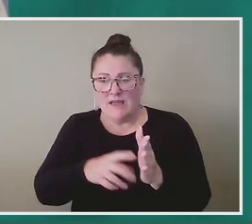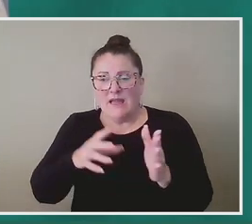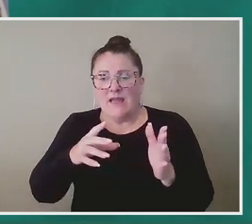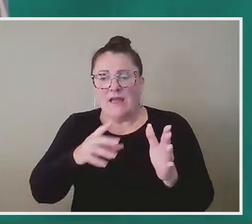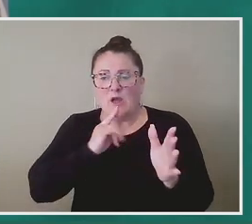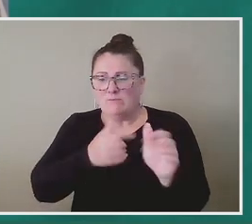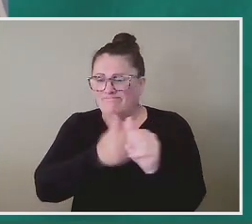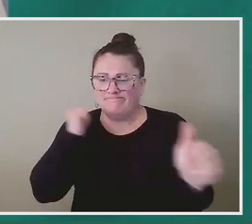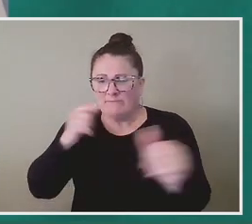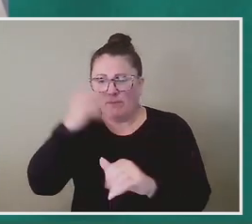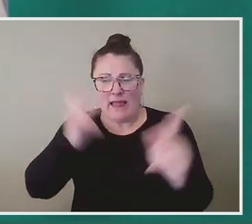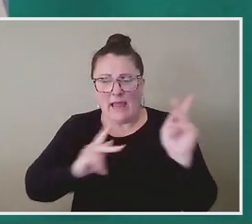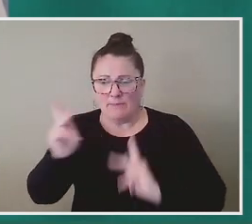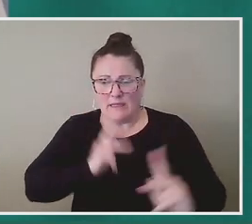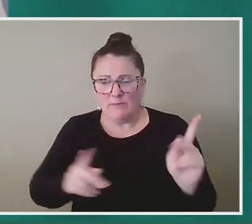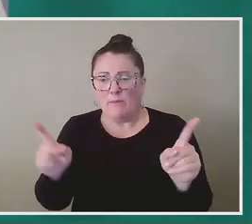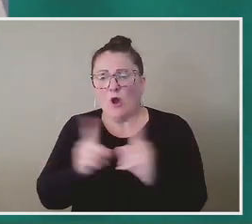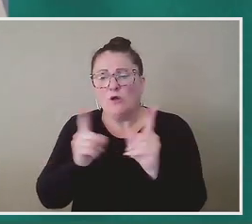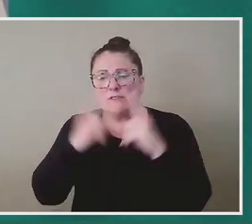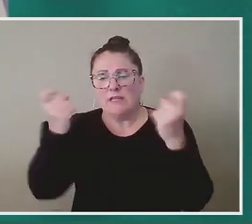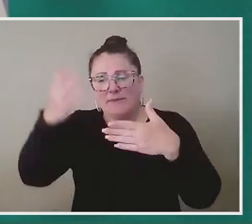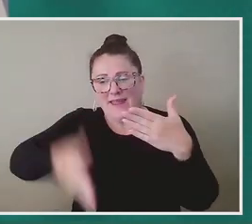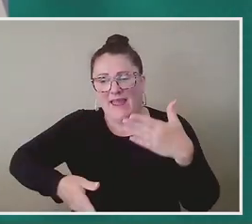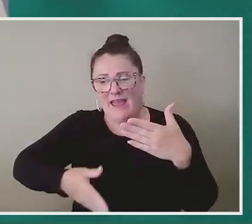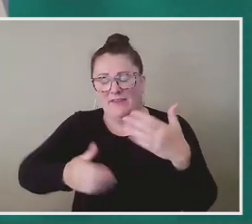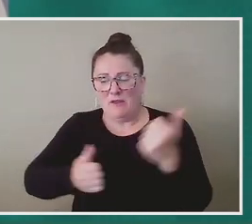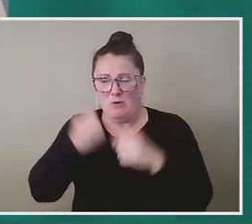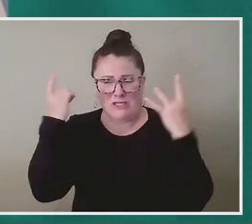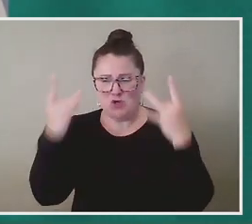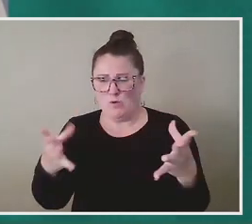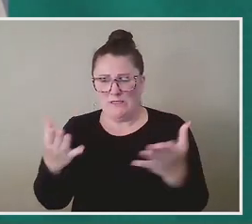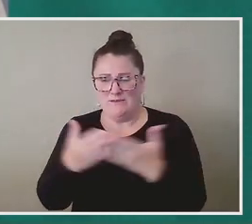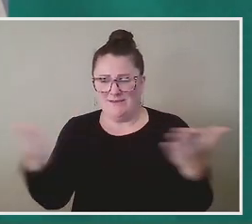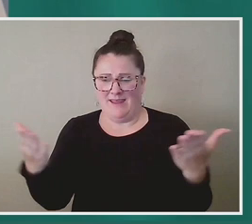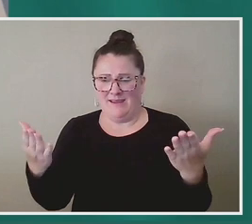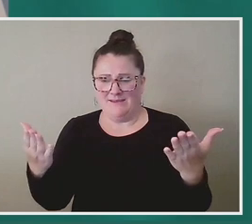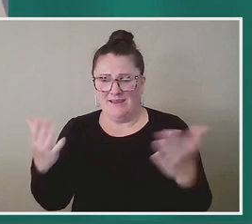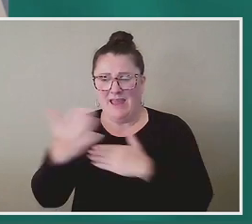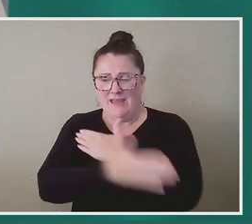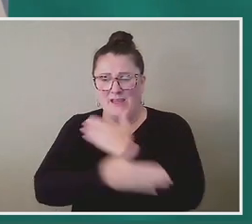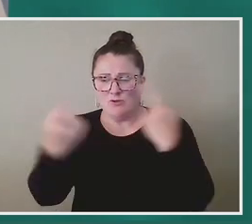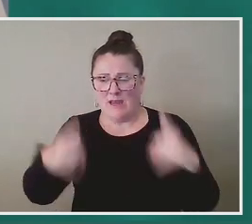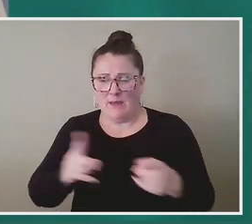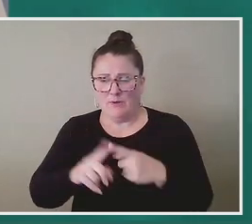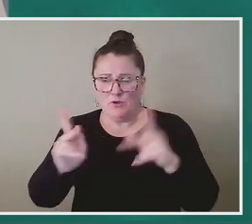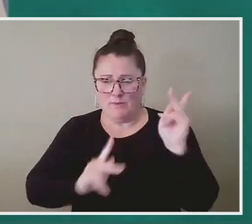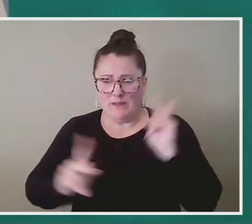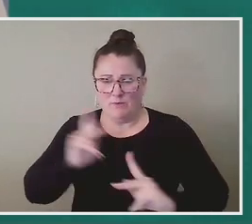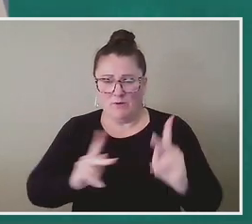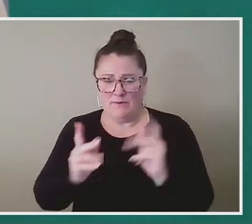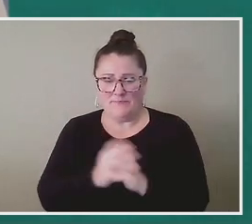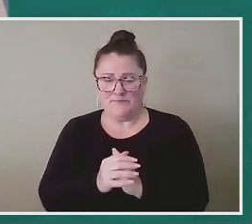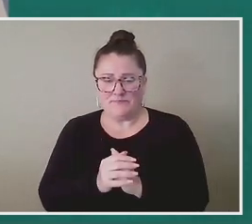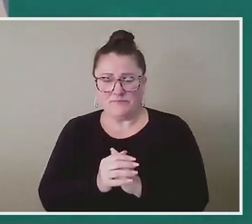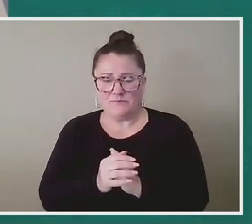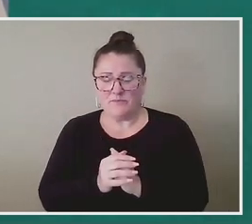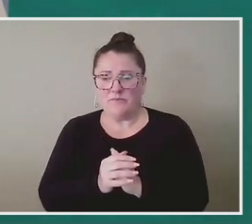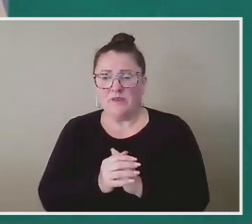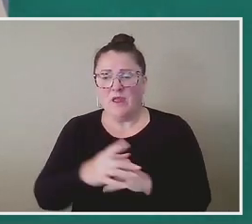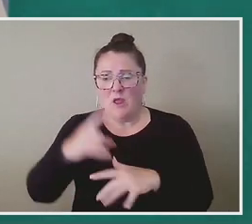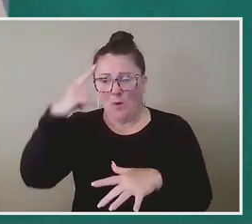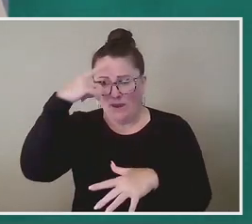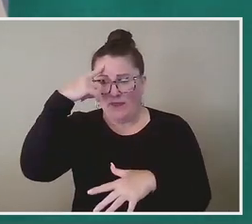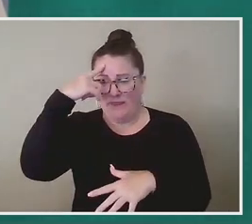also celebrating the end of one of the most egregious things that this country has ever done. And what I think of when I think of Juneteenth most concretely